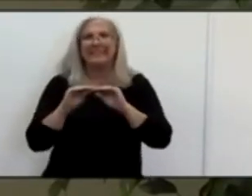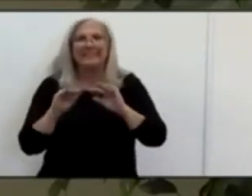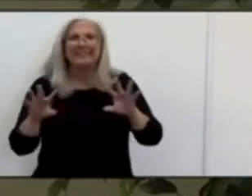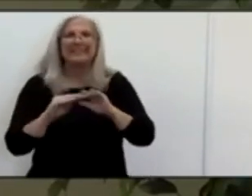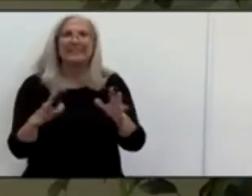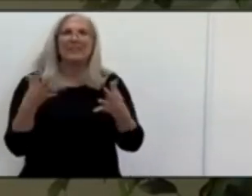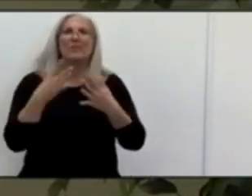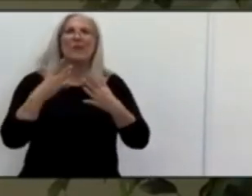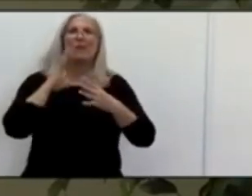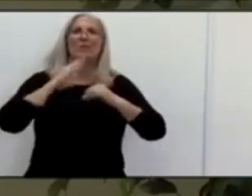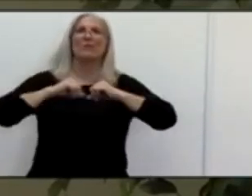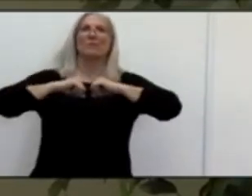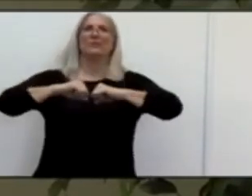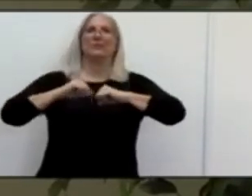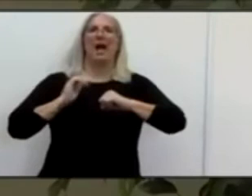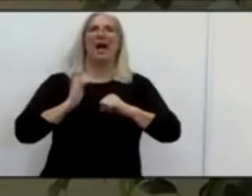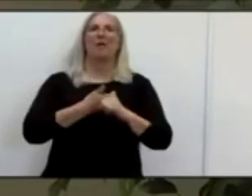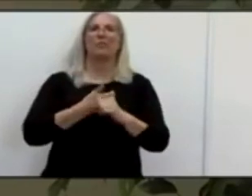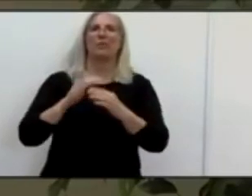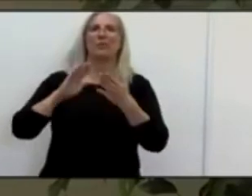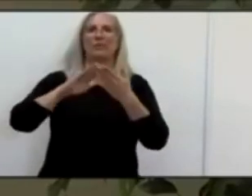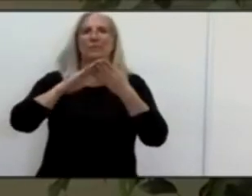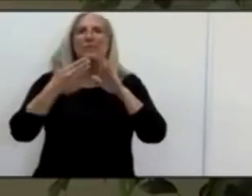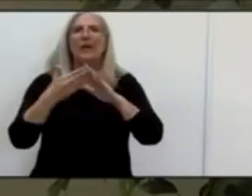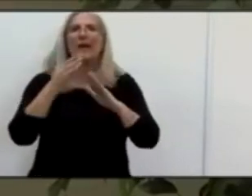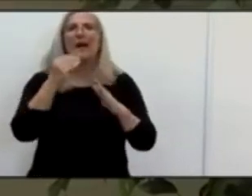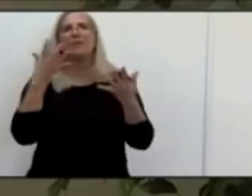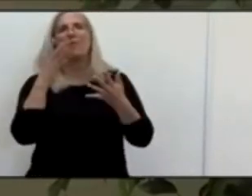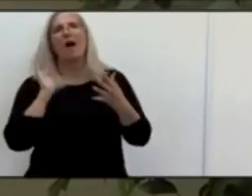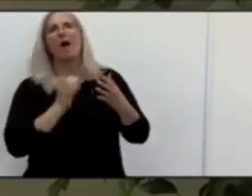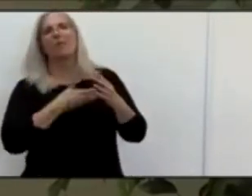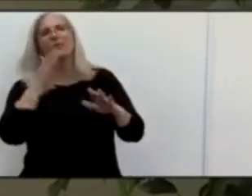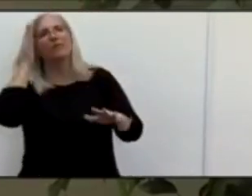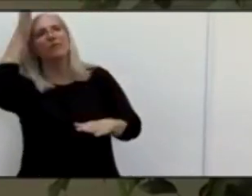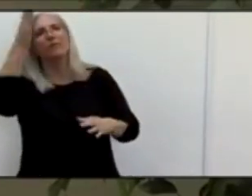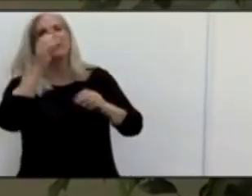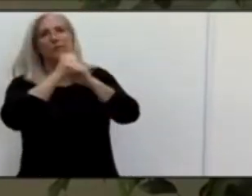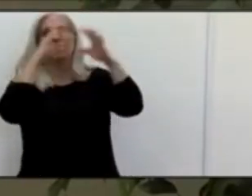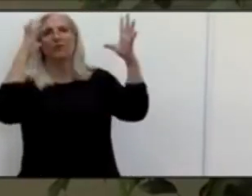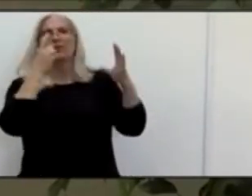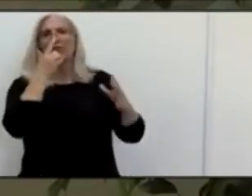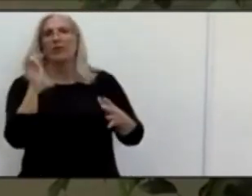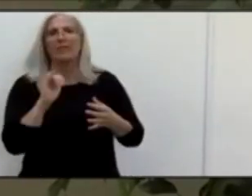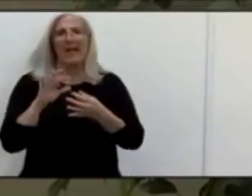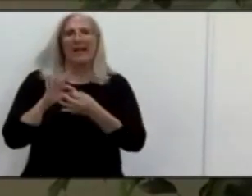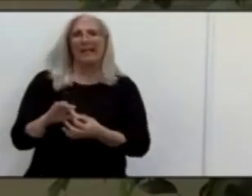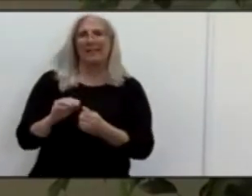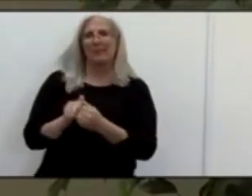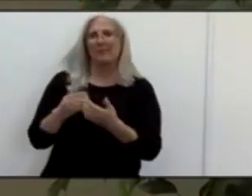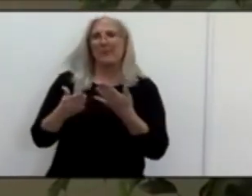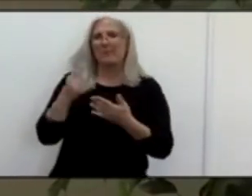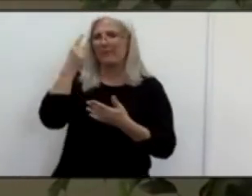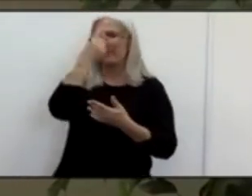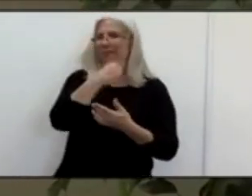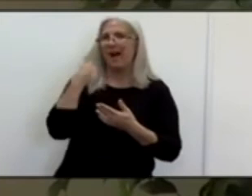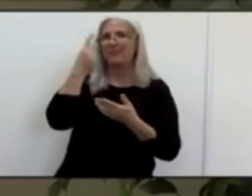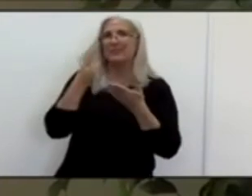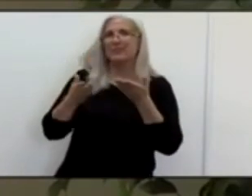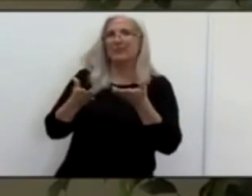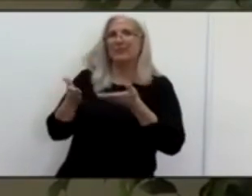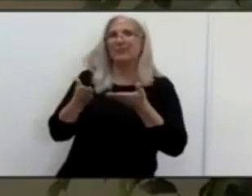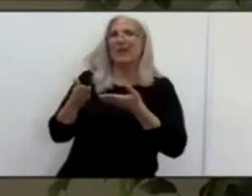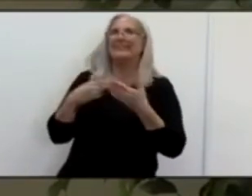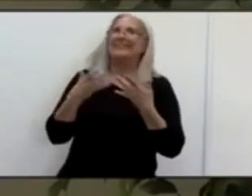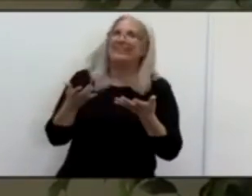that will determine what the future looks like in terms of, um, services to the face, but we are anxiously awaiting for the day that we can provide you some more clarity and